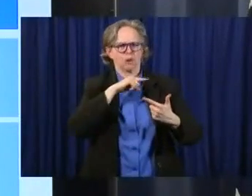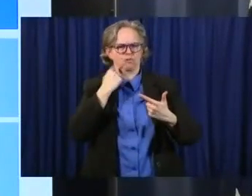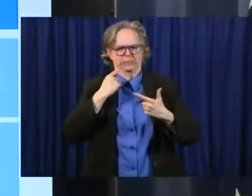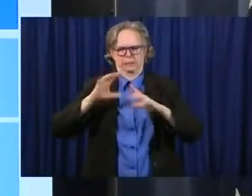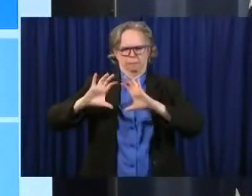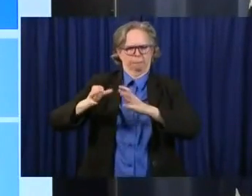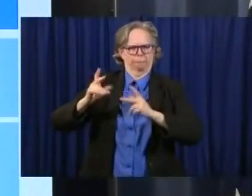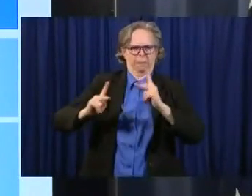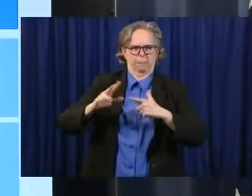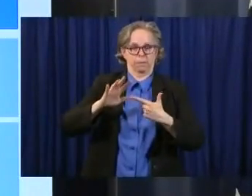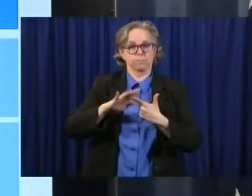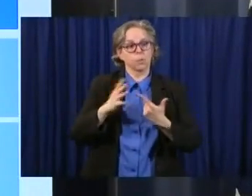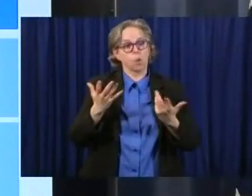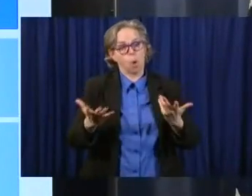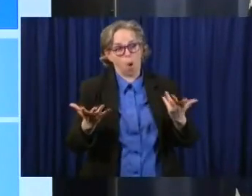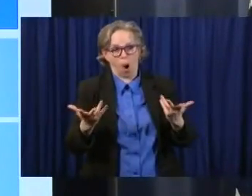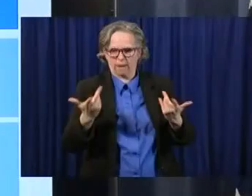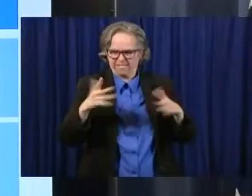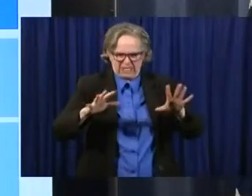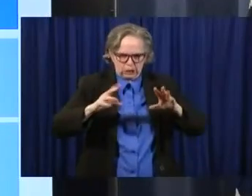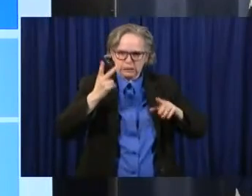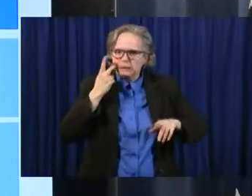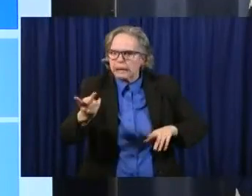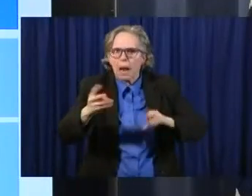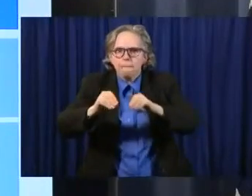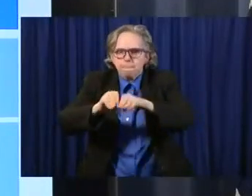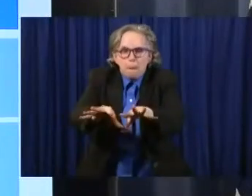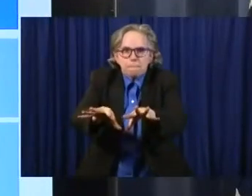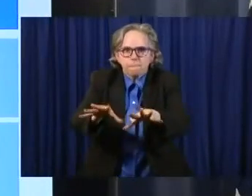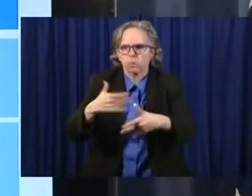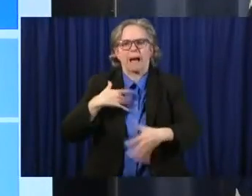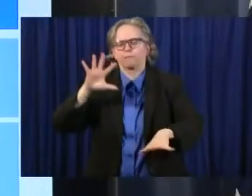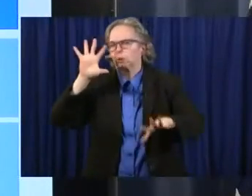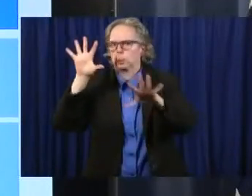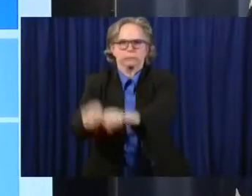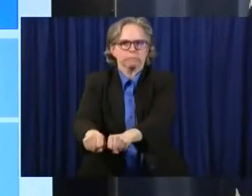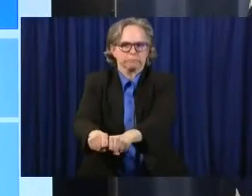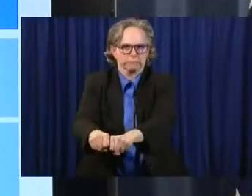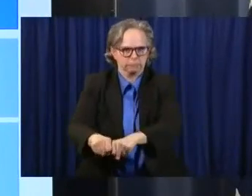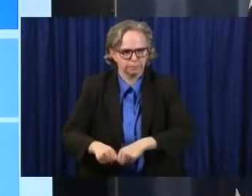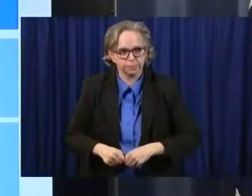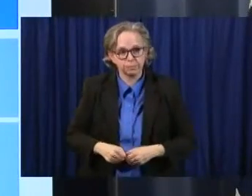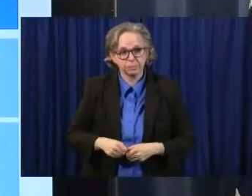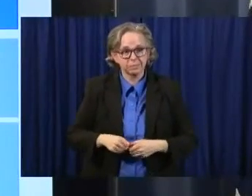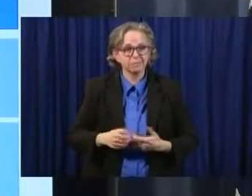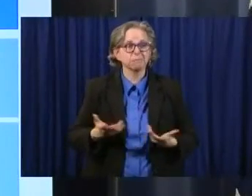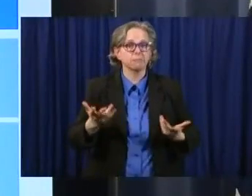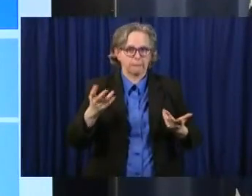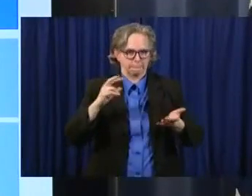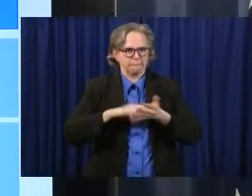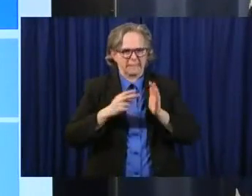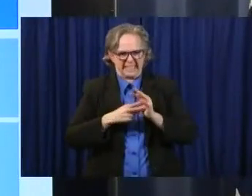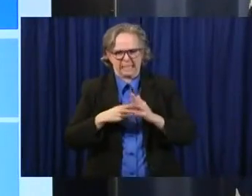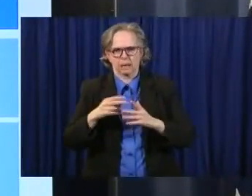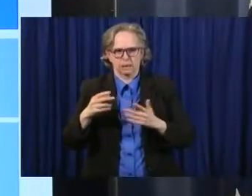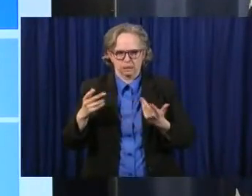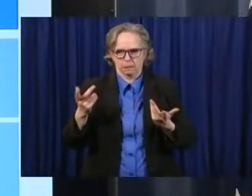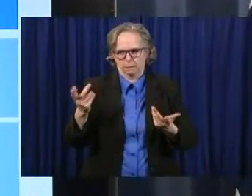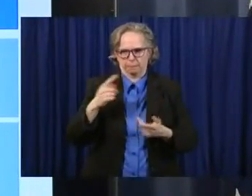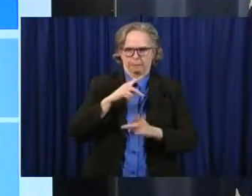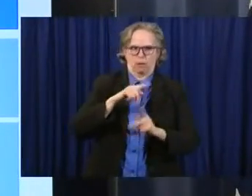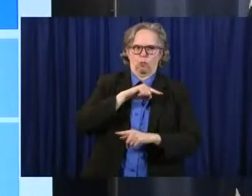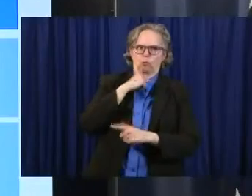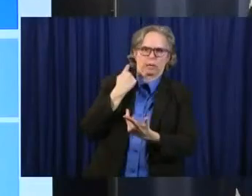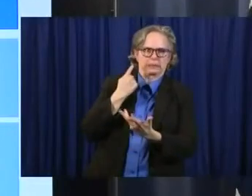outbreak in a high risk place, not only are the employees and the folks there, you know, more at risk, but the whole community becomes at risk.